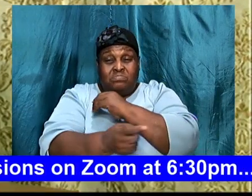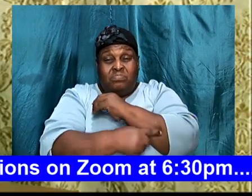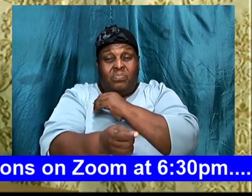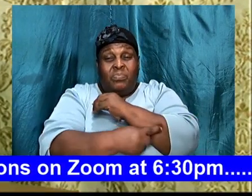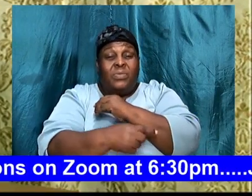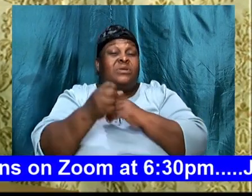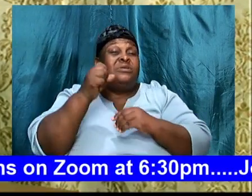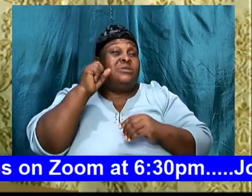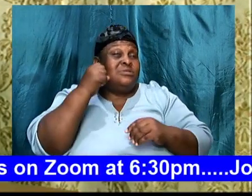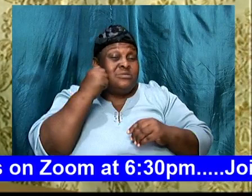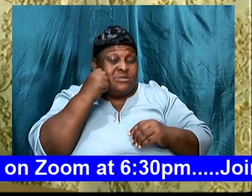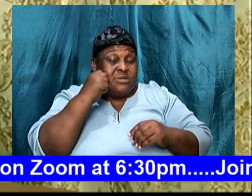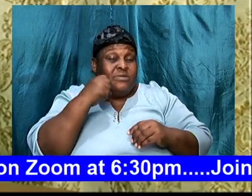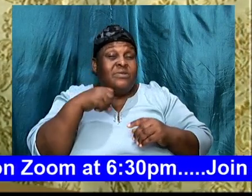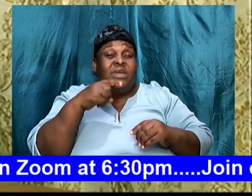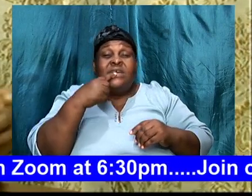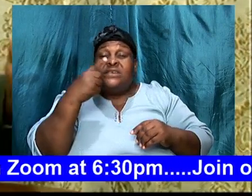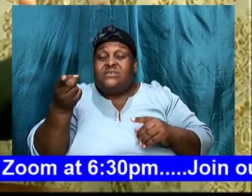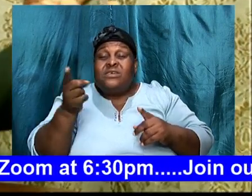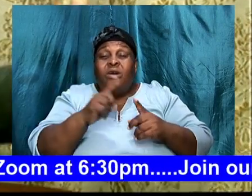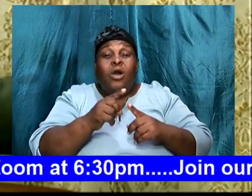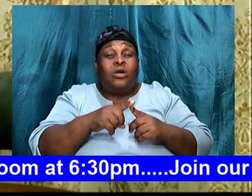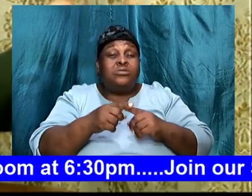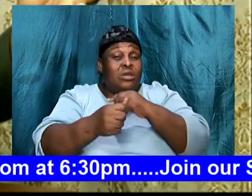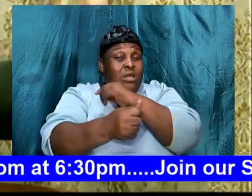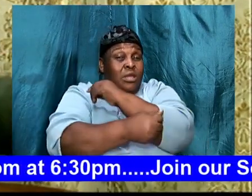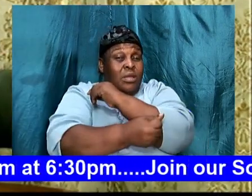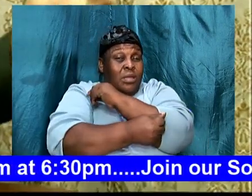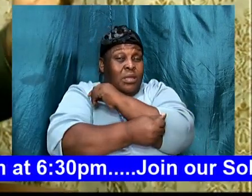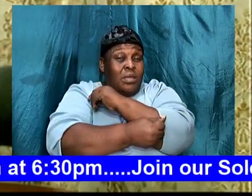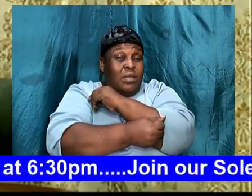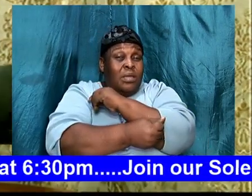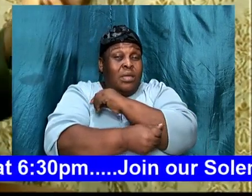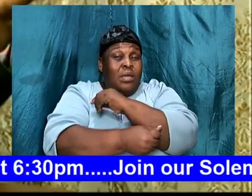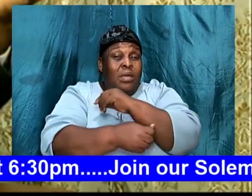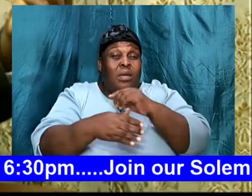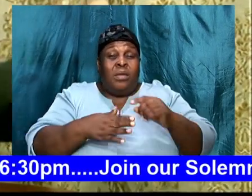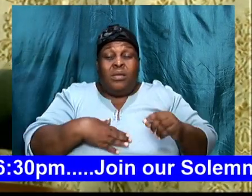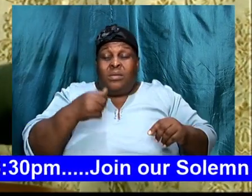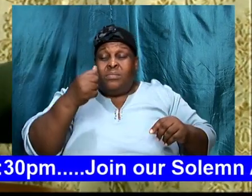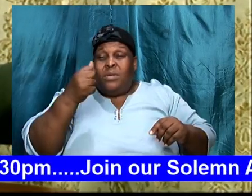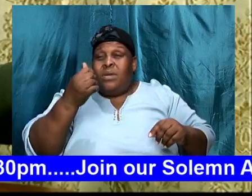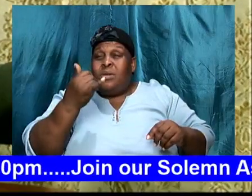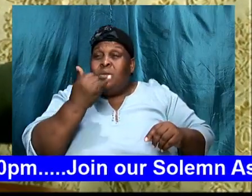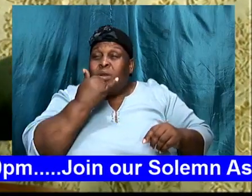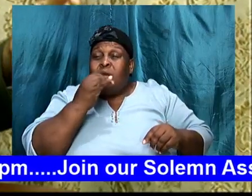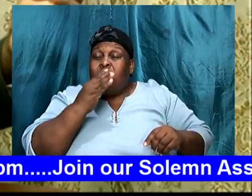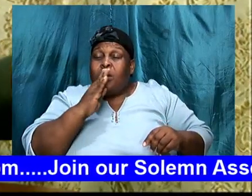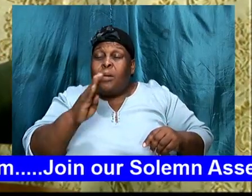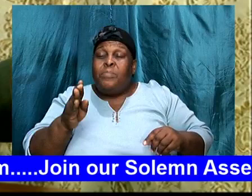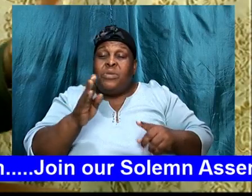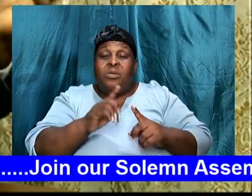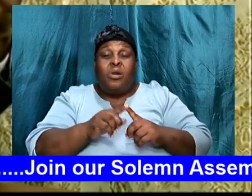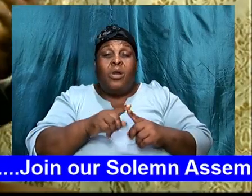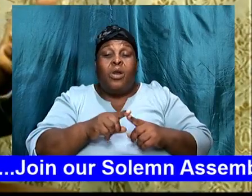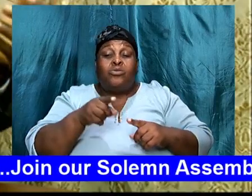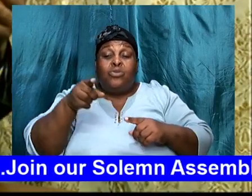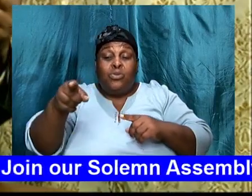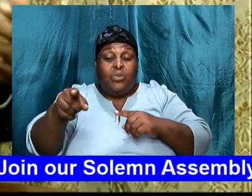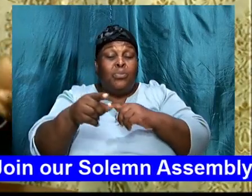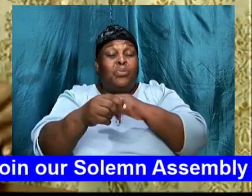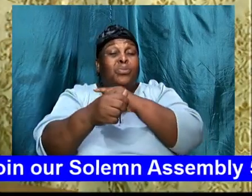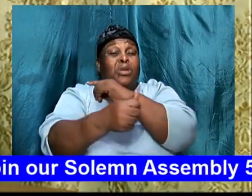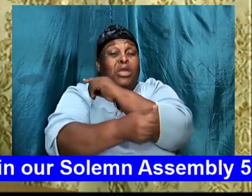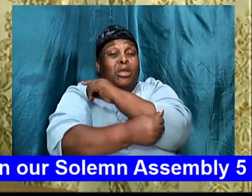Sarah, said unto Abraham, my wrong, be upon thee. Sarah now, began